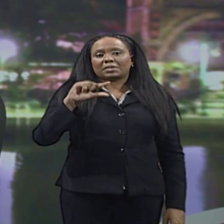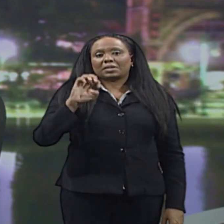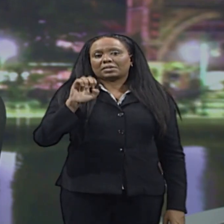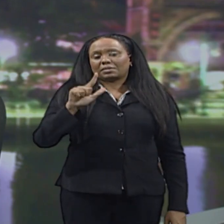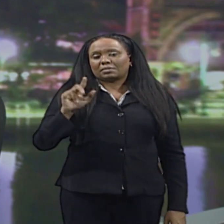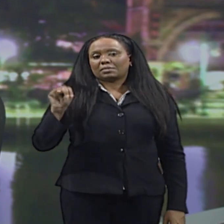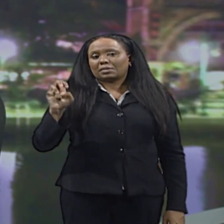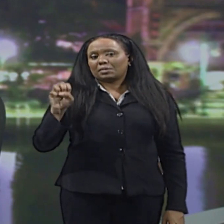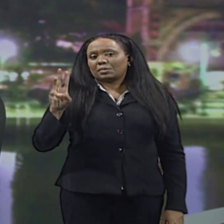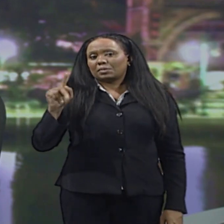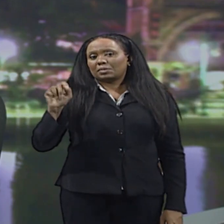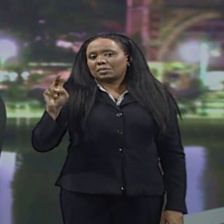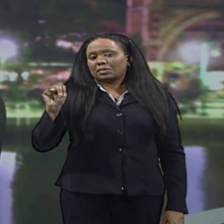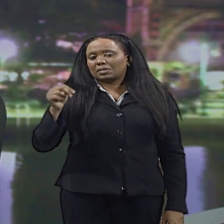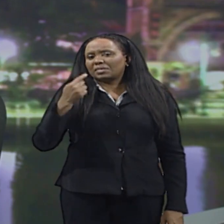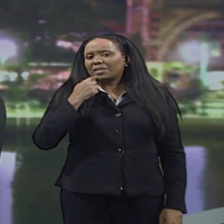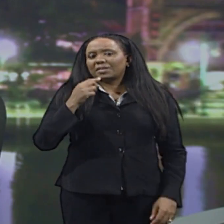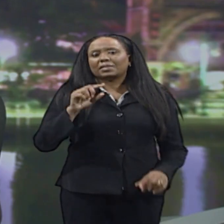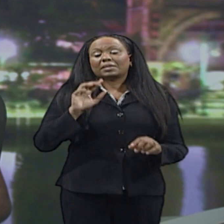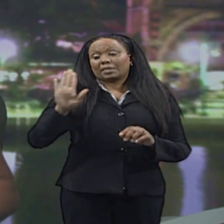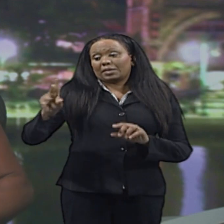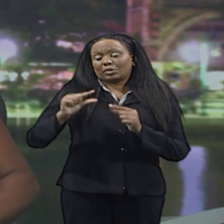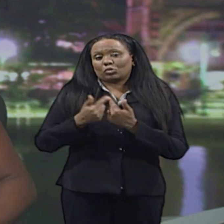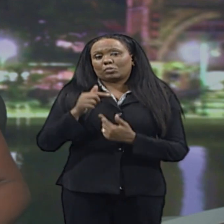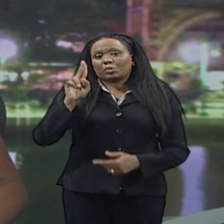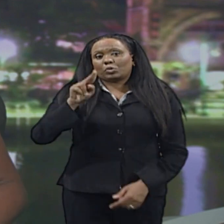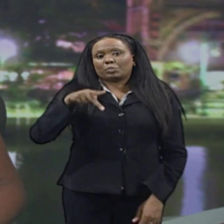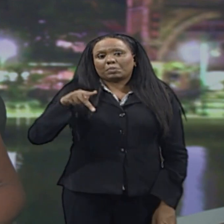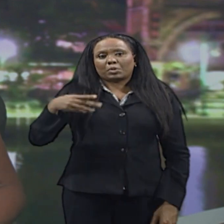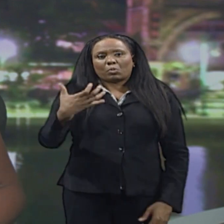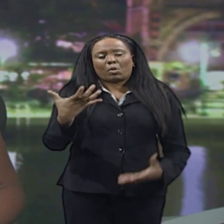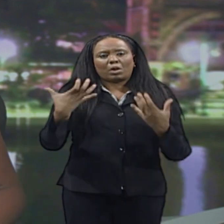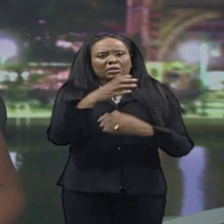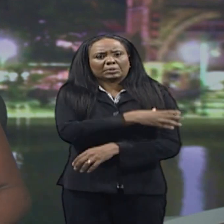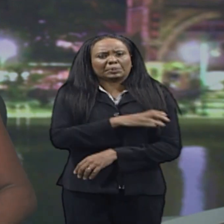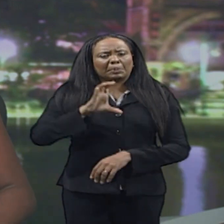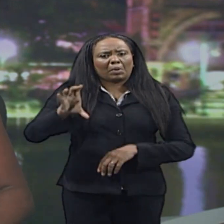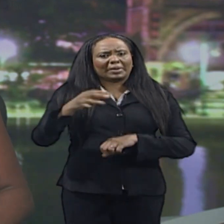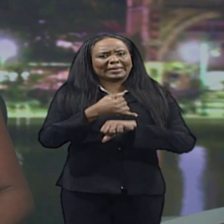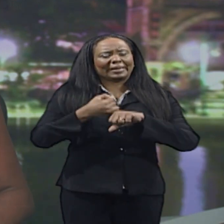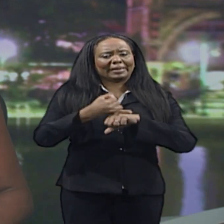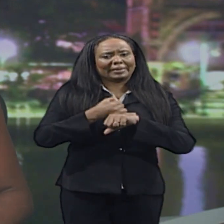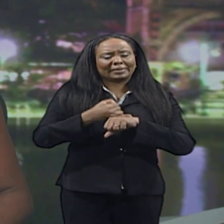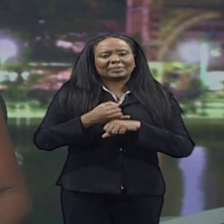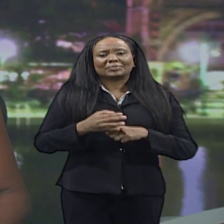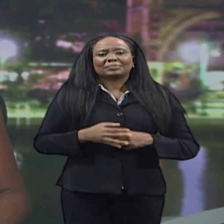assuring his party is committed to reviving and empowering the island's communities.